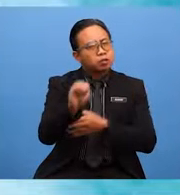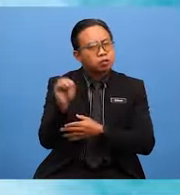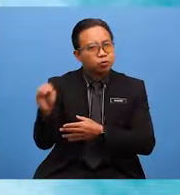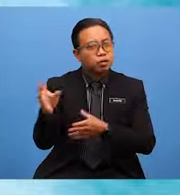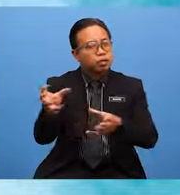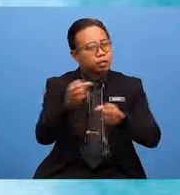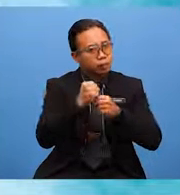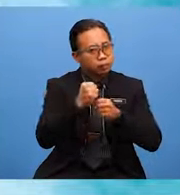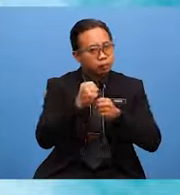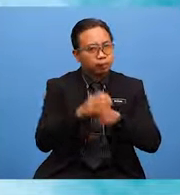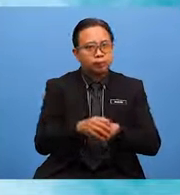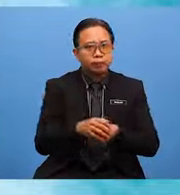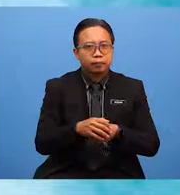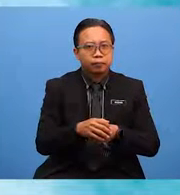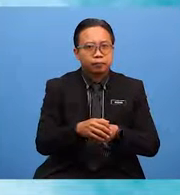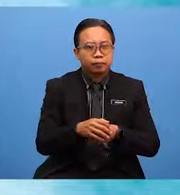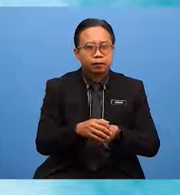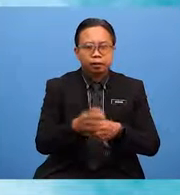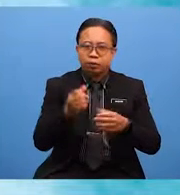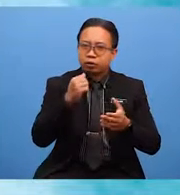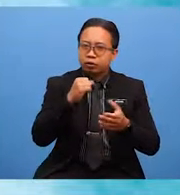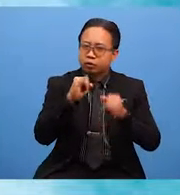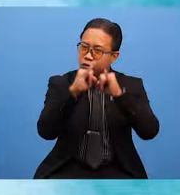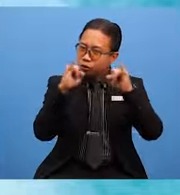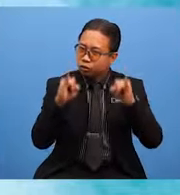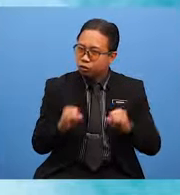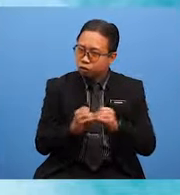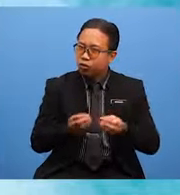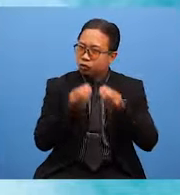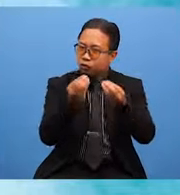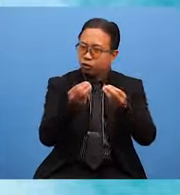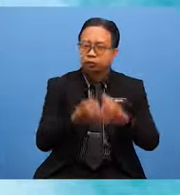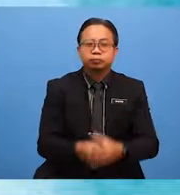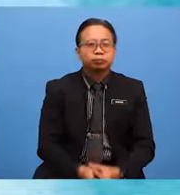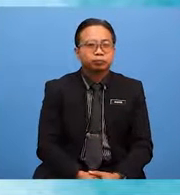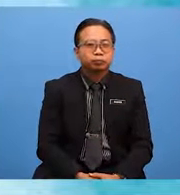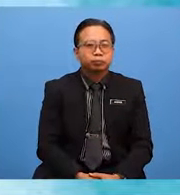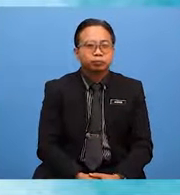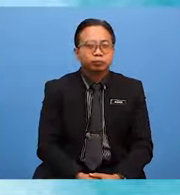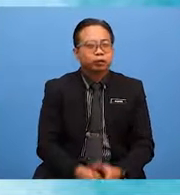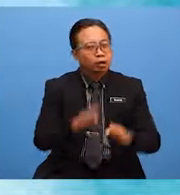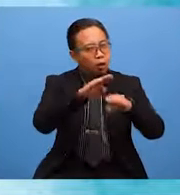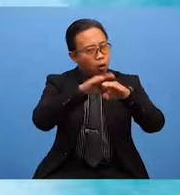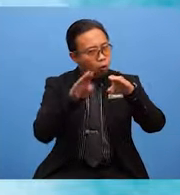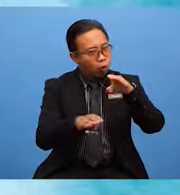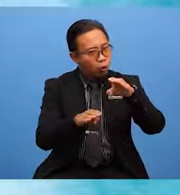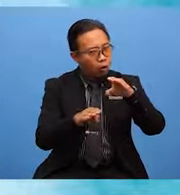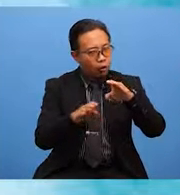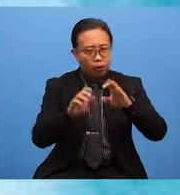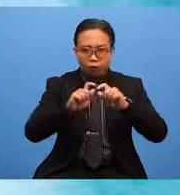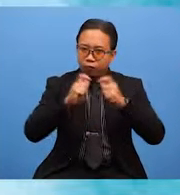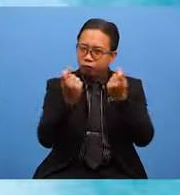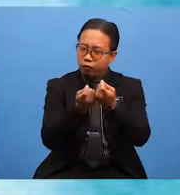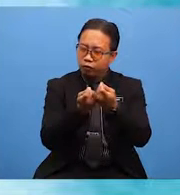like food hamper and certificates were given away for the winners. Lower form students were